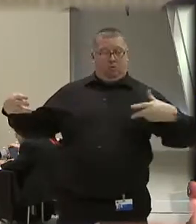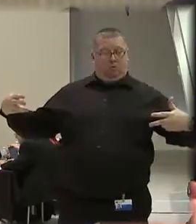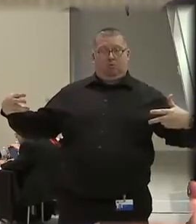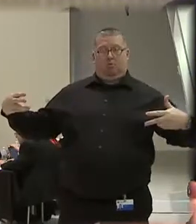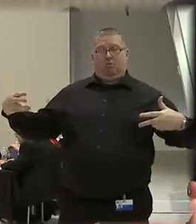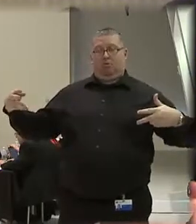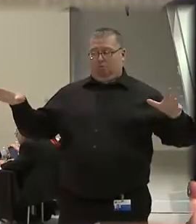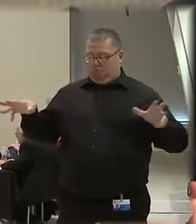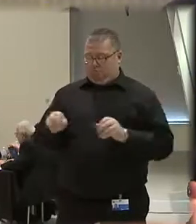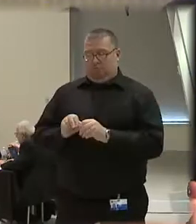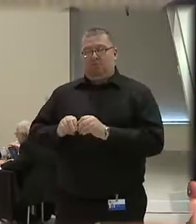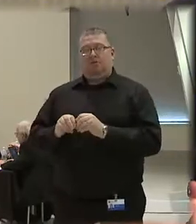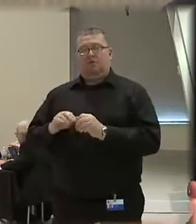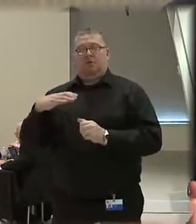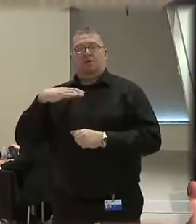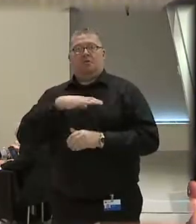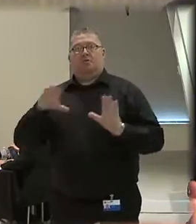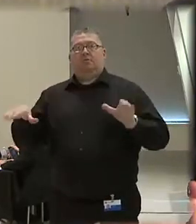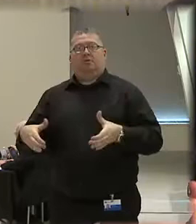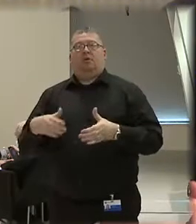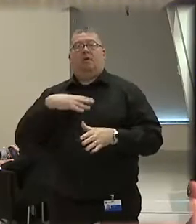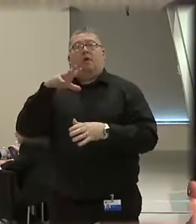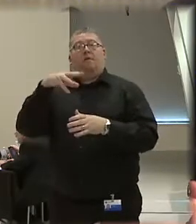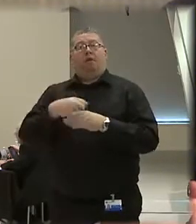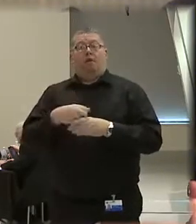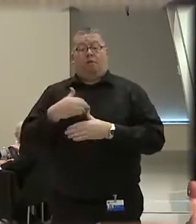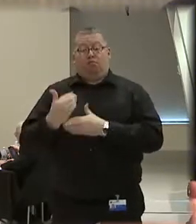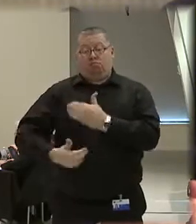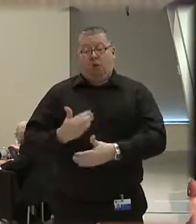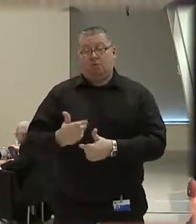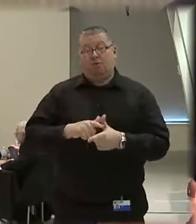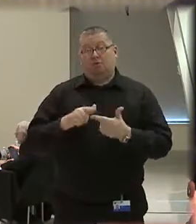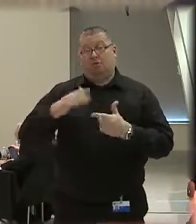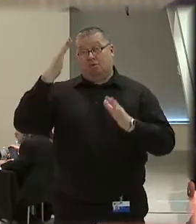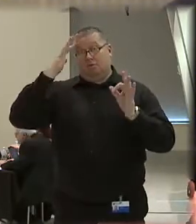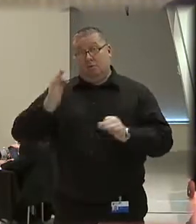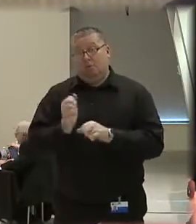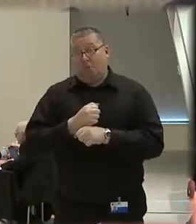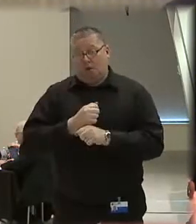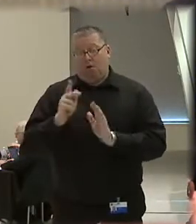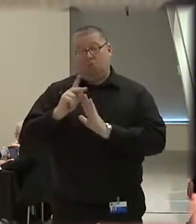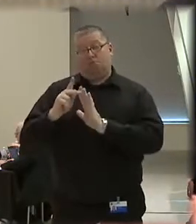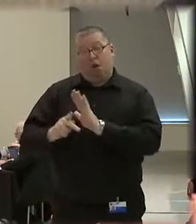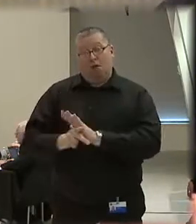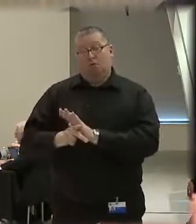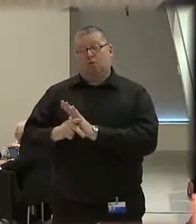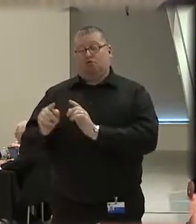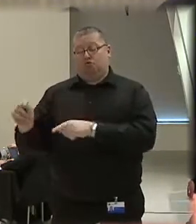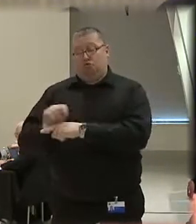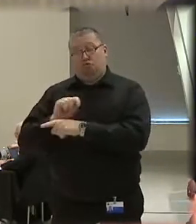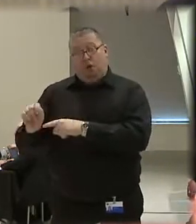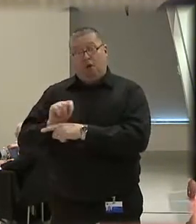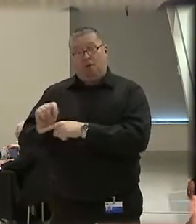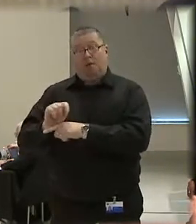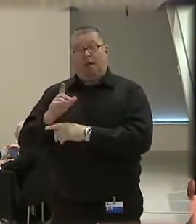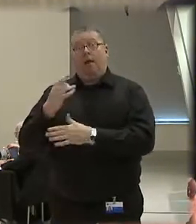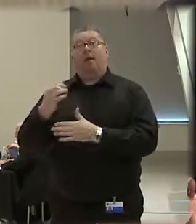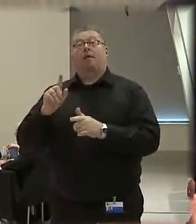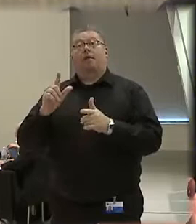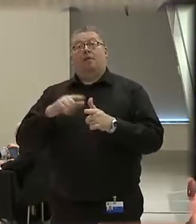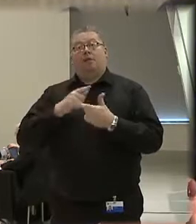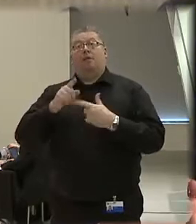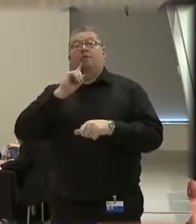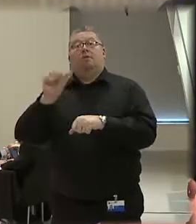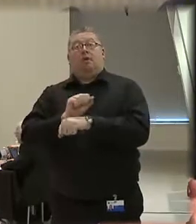is a two-part process that examines tactics, decision-making, policy, procedure, training, supervision, as well as the actual use of